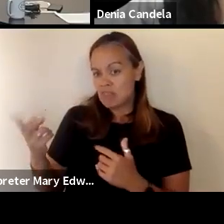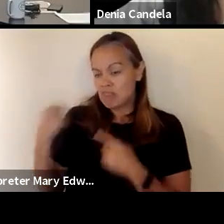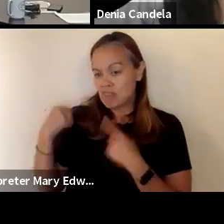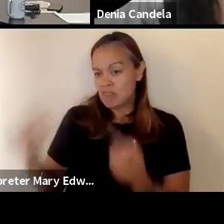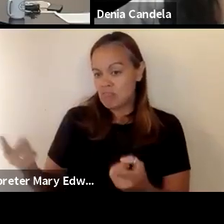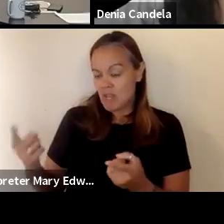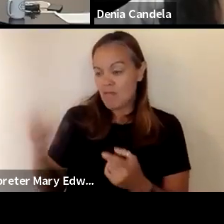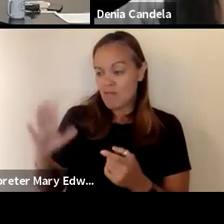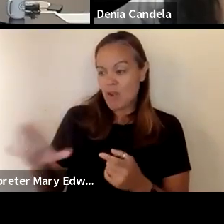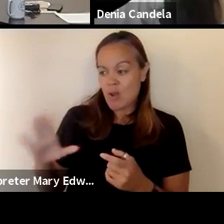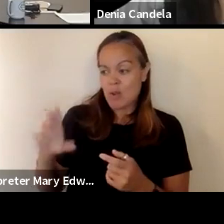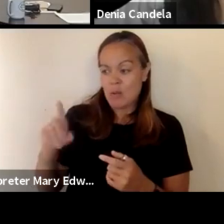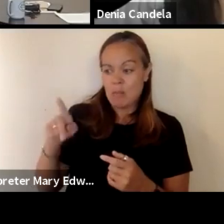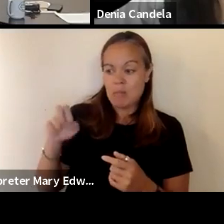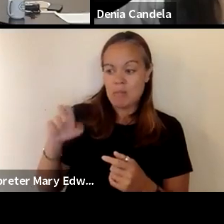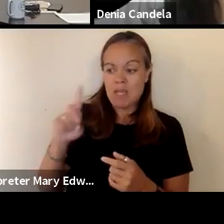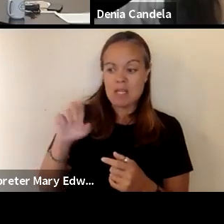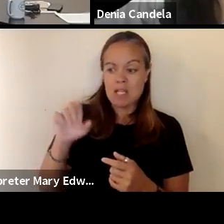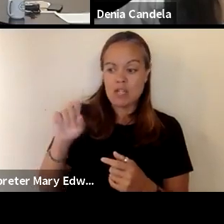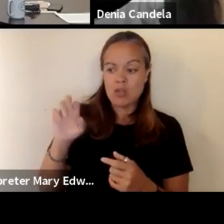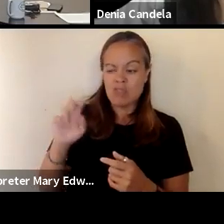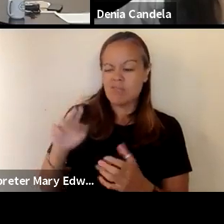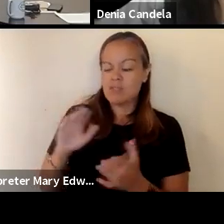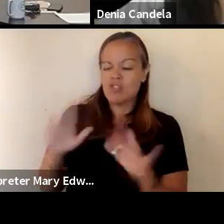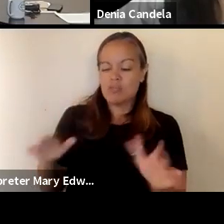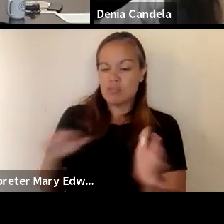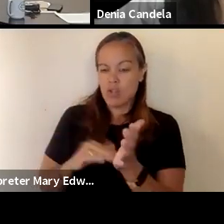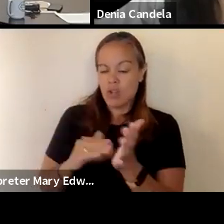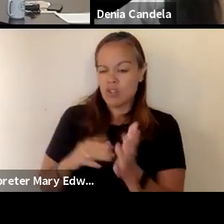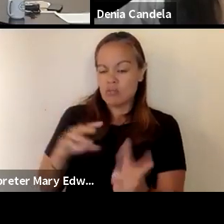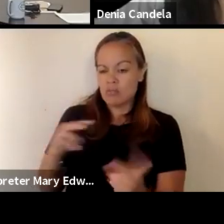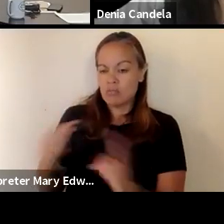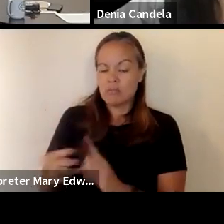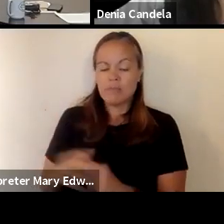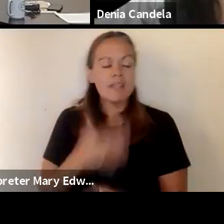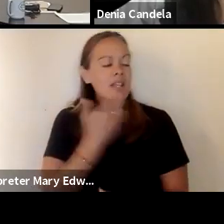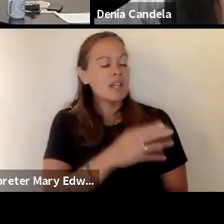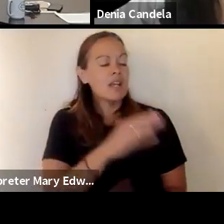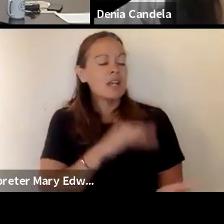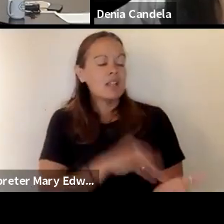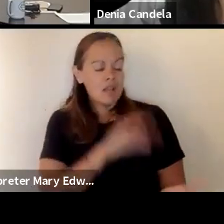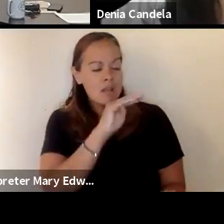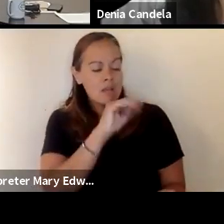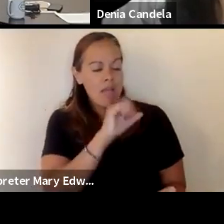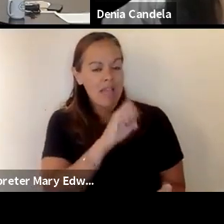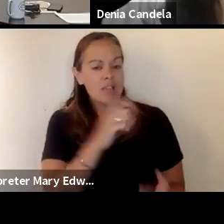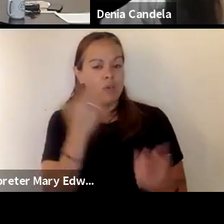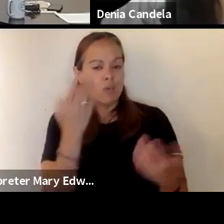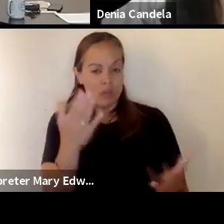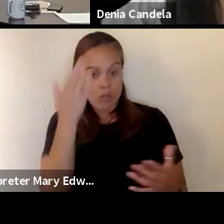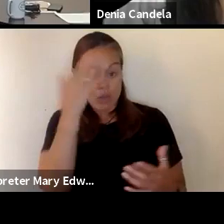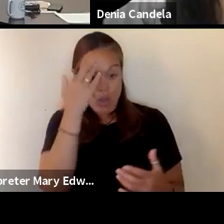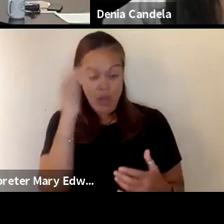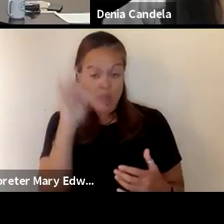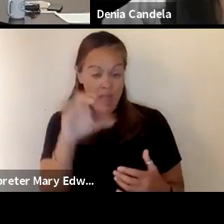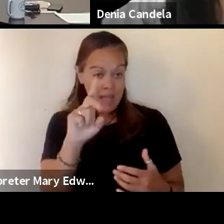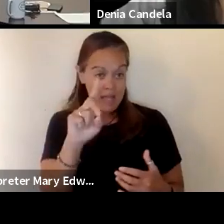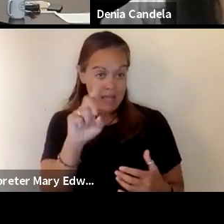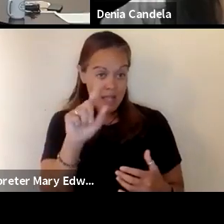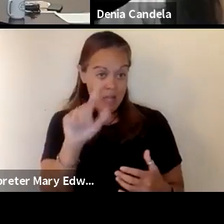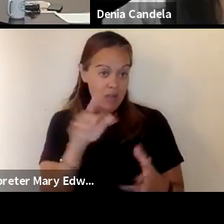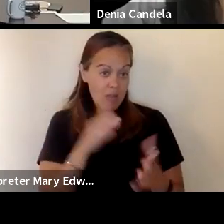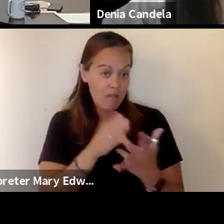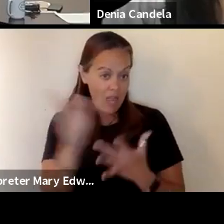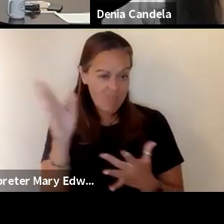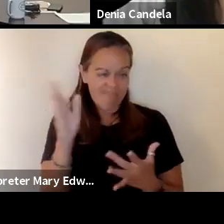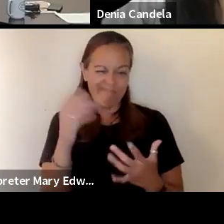pediatrician side in terms of delta variant and kids thanks dr mace so we know that the delta variant does seem